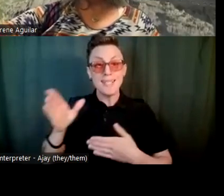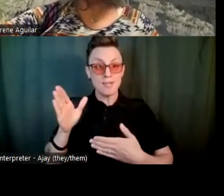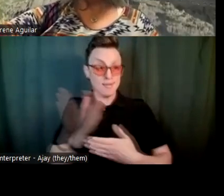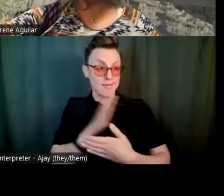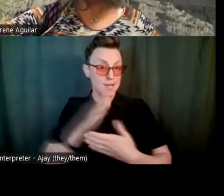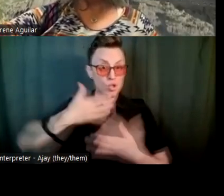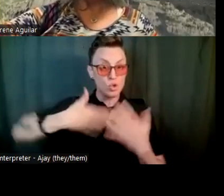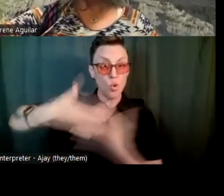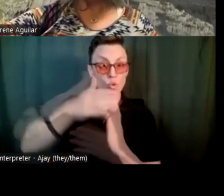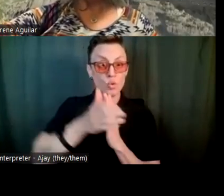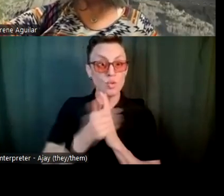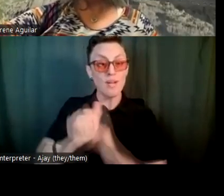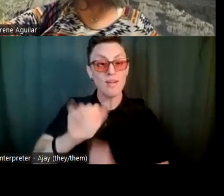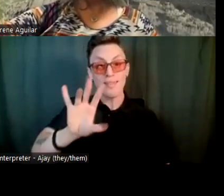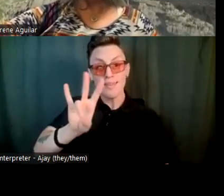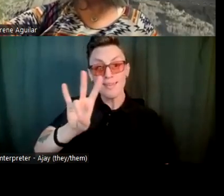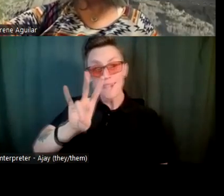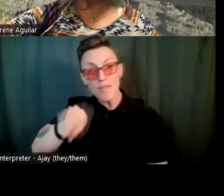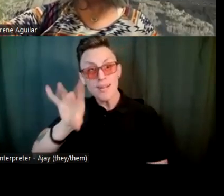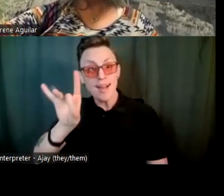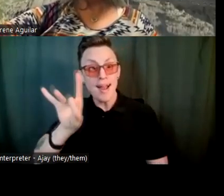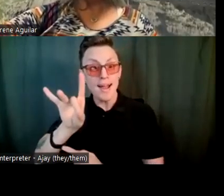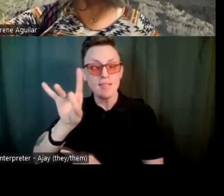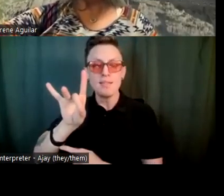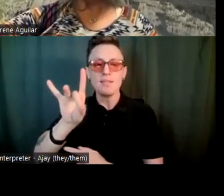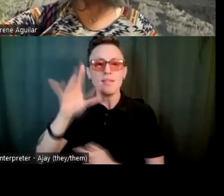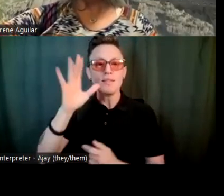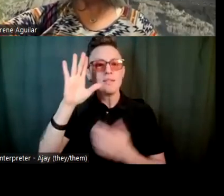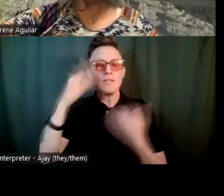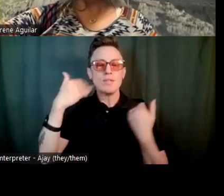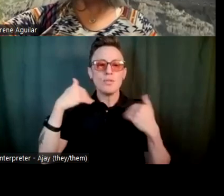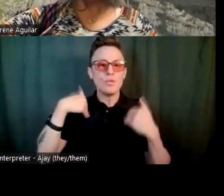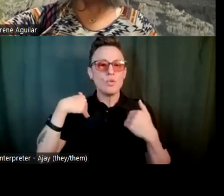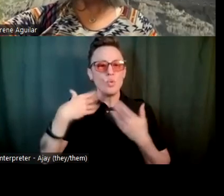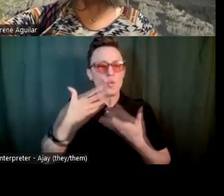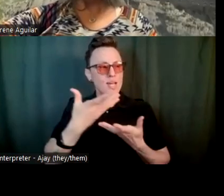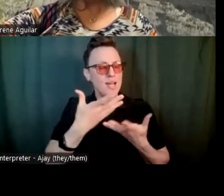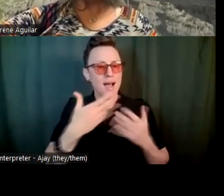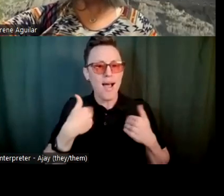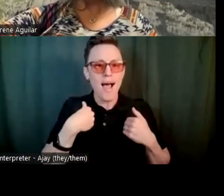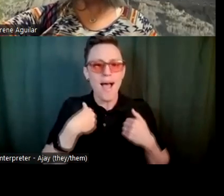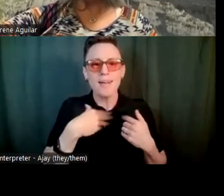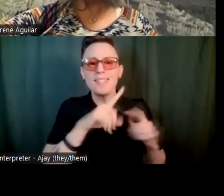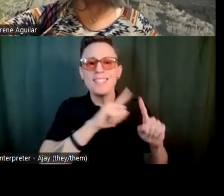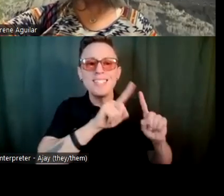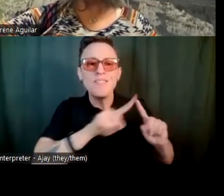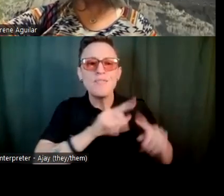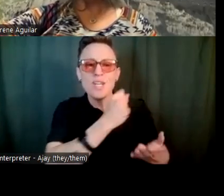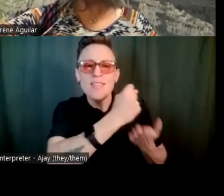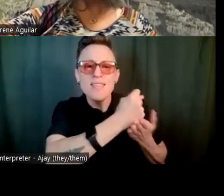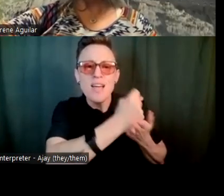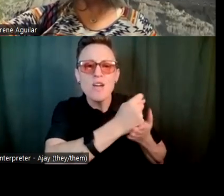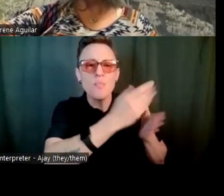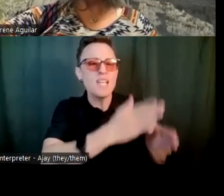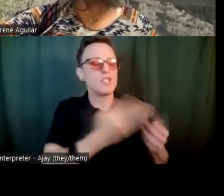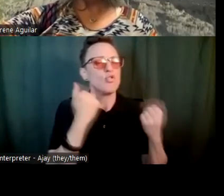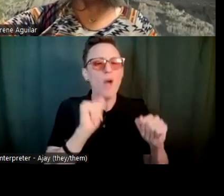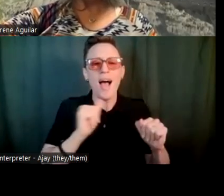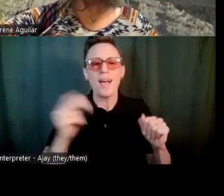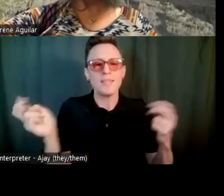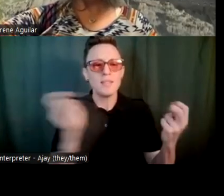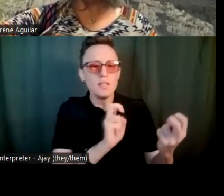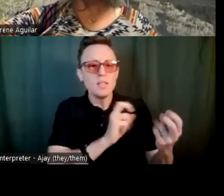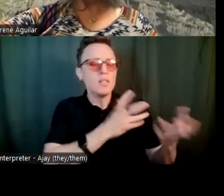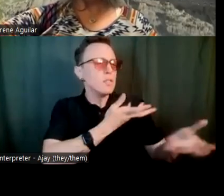can tell you, we've worked with ABA therapists. We've worked with speech therapists. None of them have made the, you know, the progress